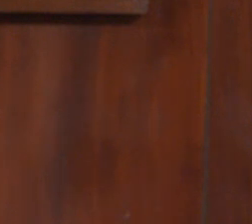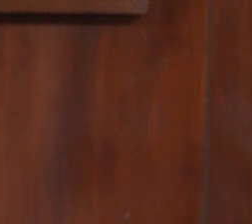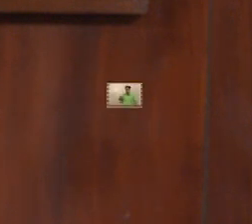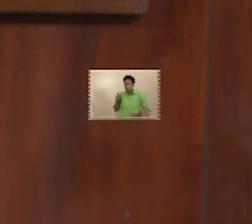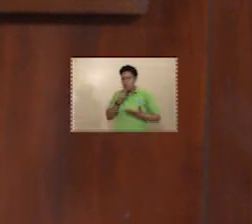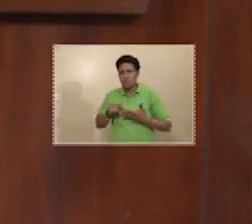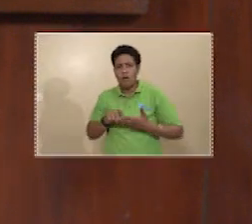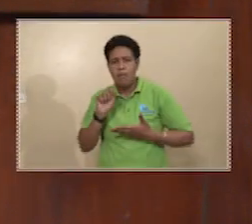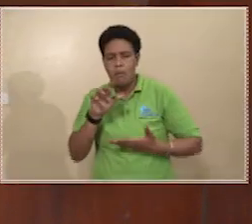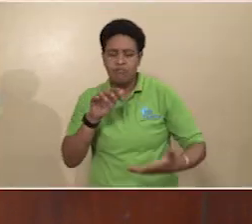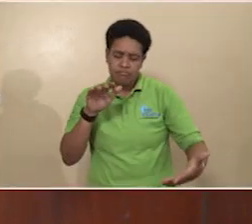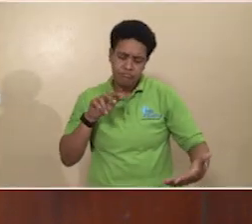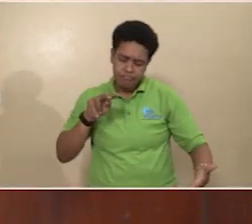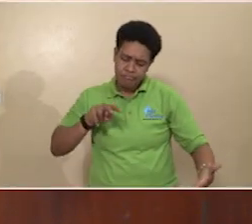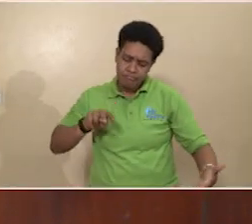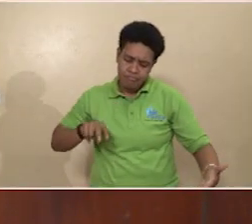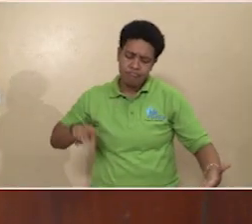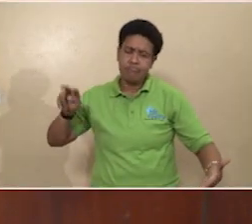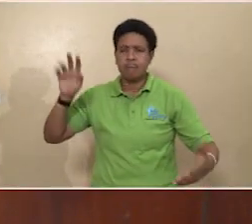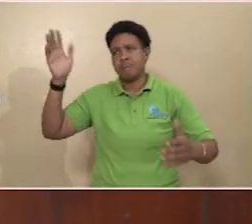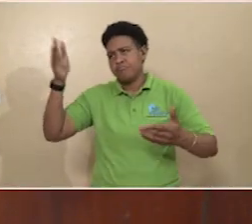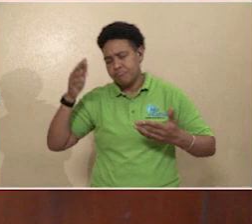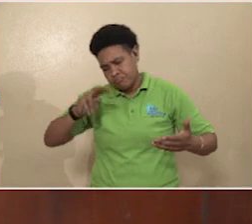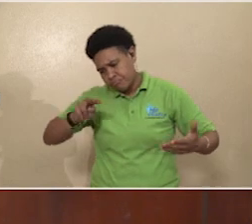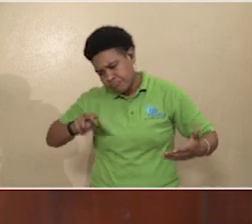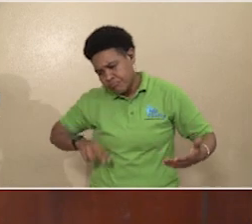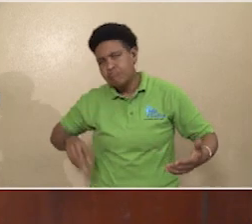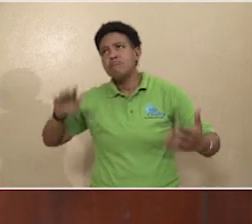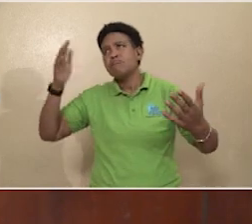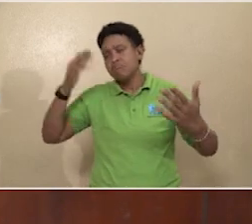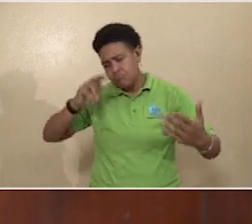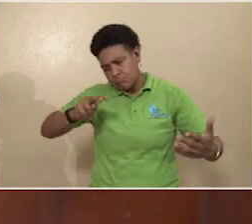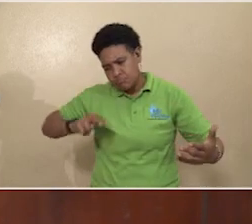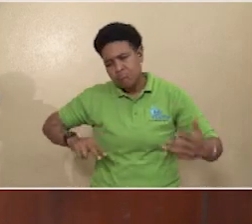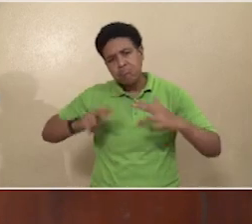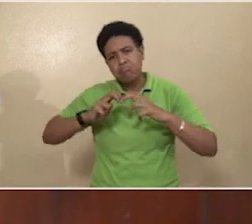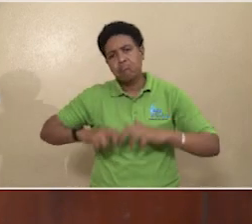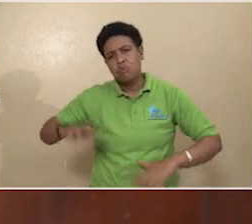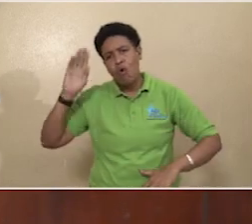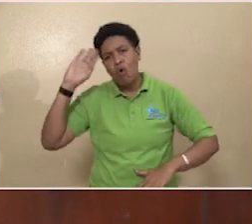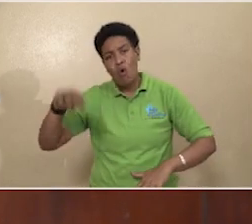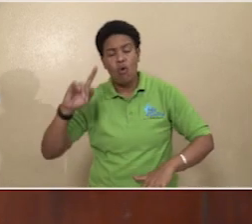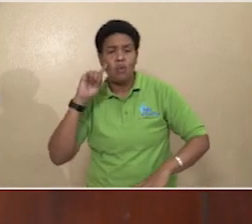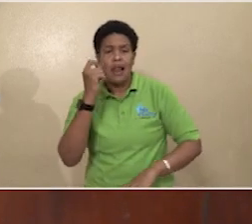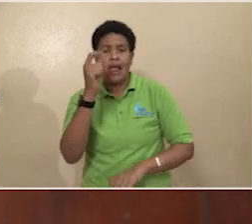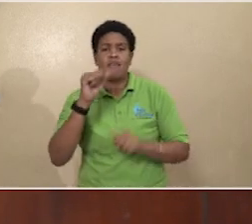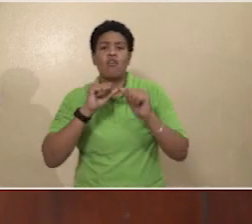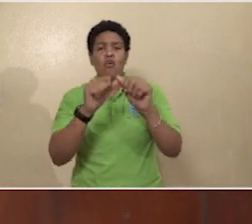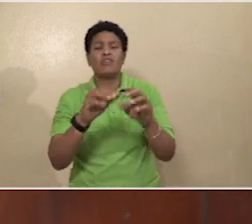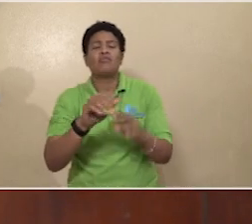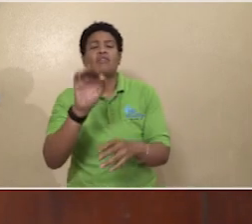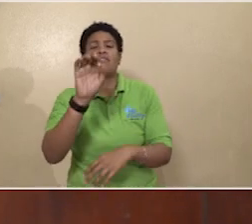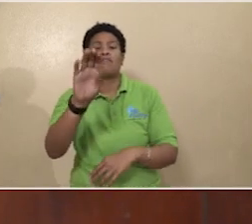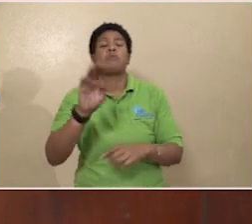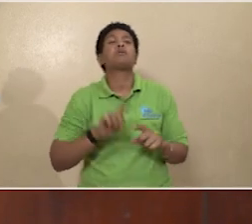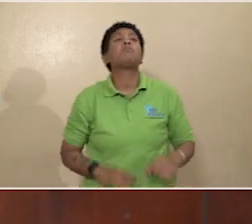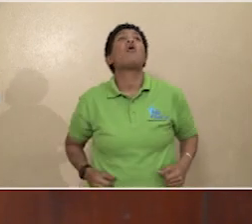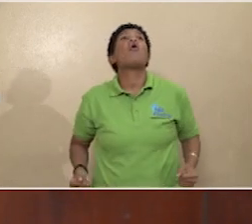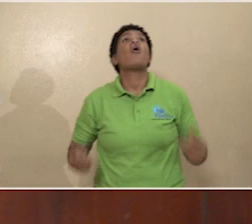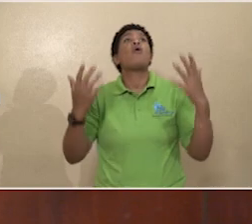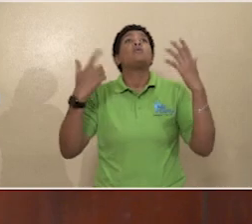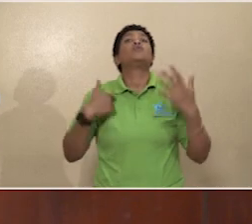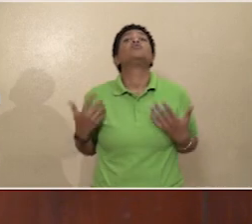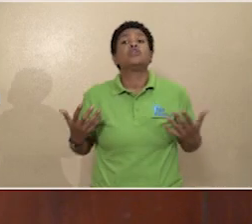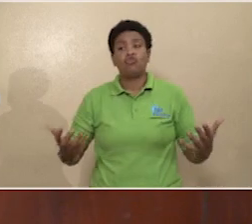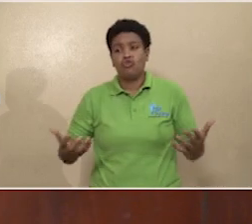And these will be addressed from the 11th and continue in February and depending on how many contributions we